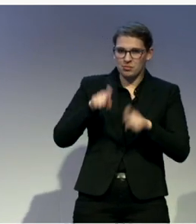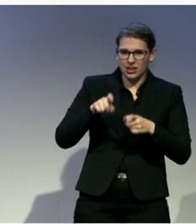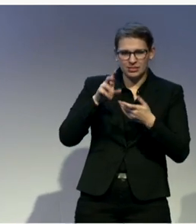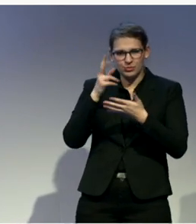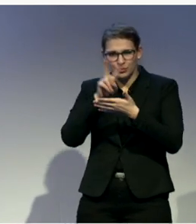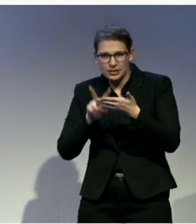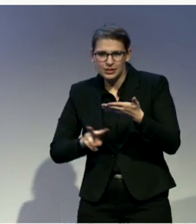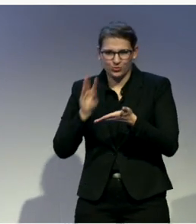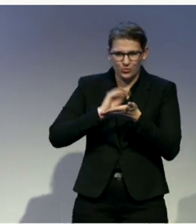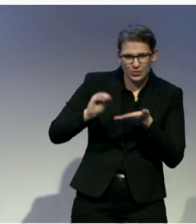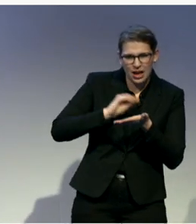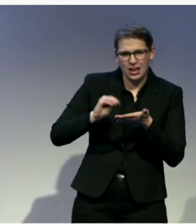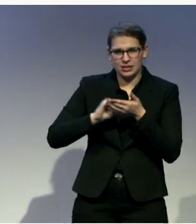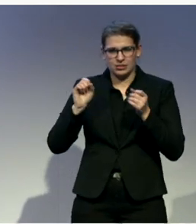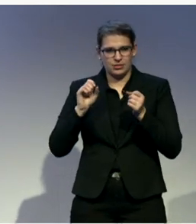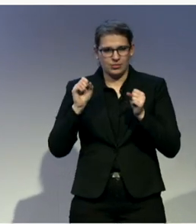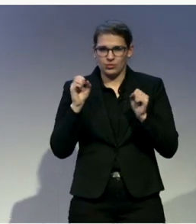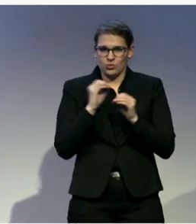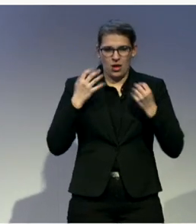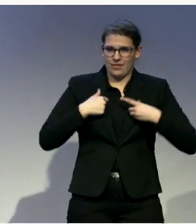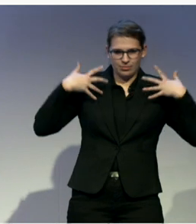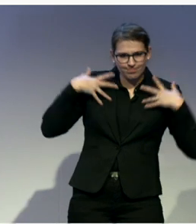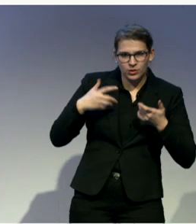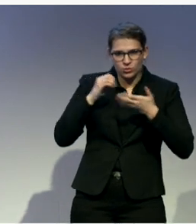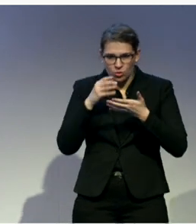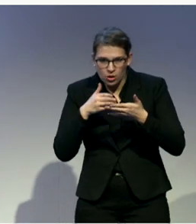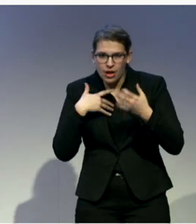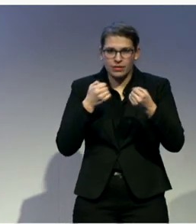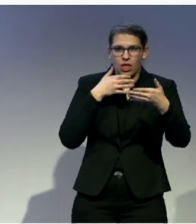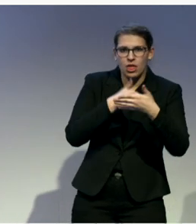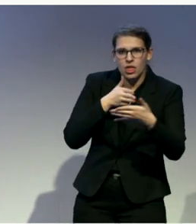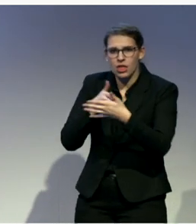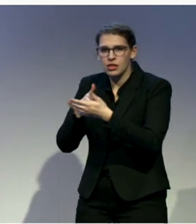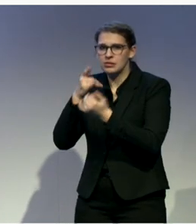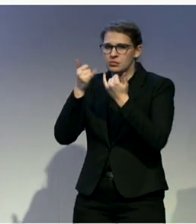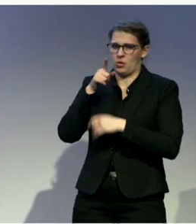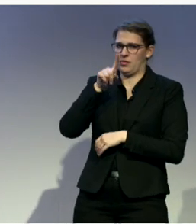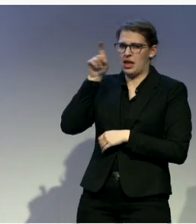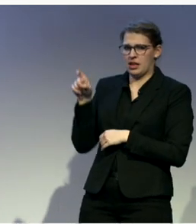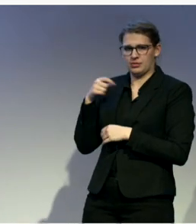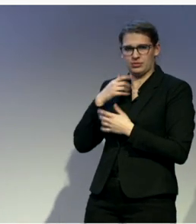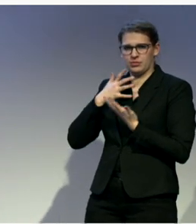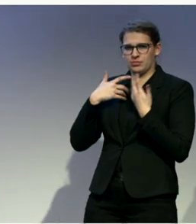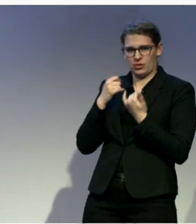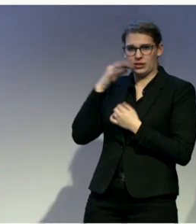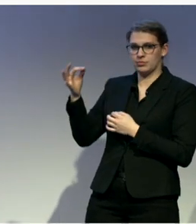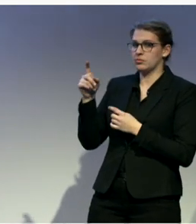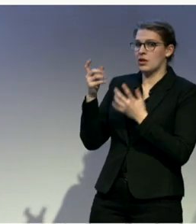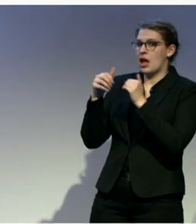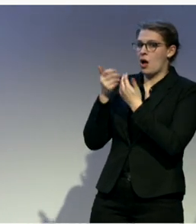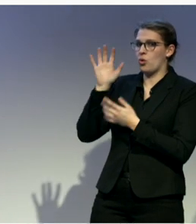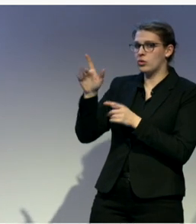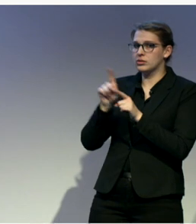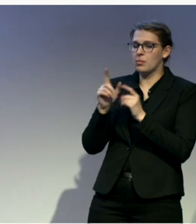is so precious, how do you feel with the new assisted technology of speech to text? And